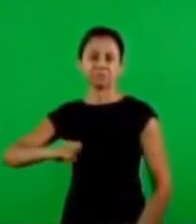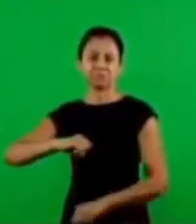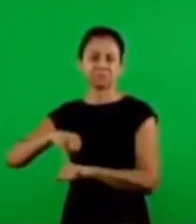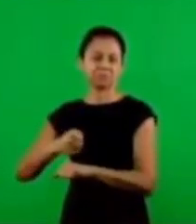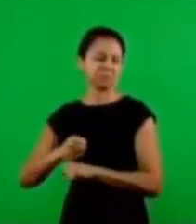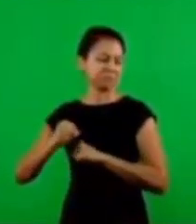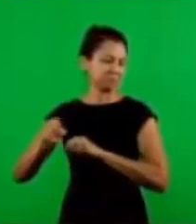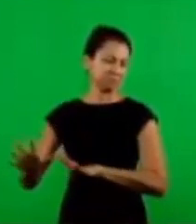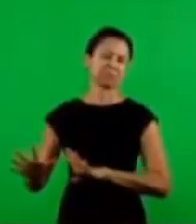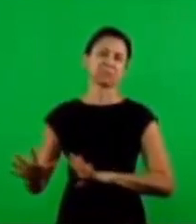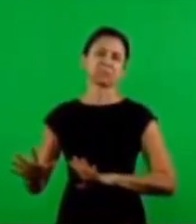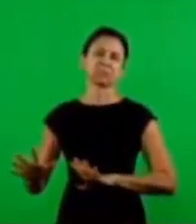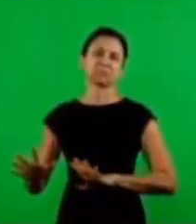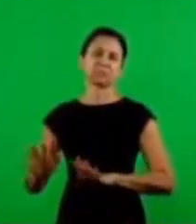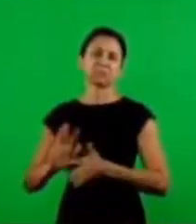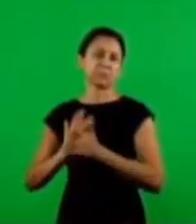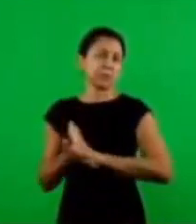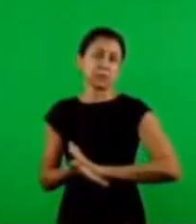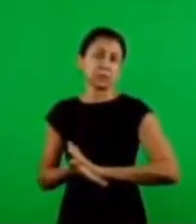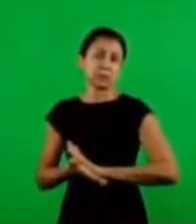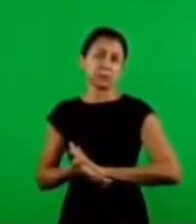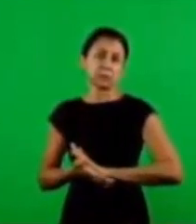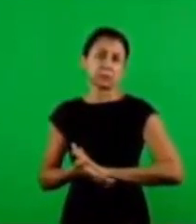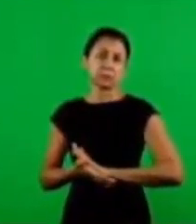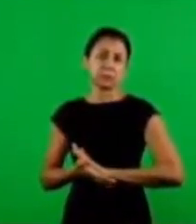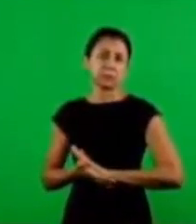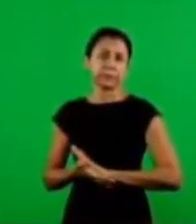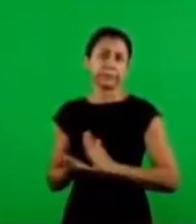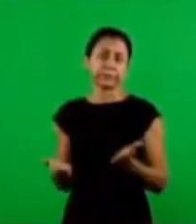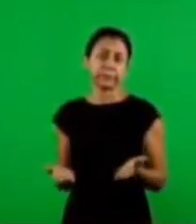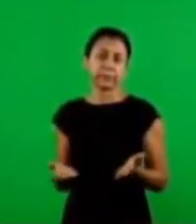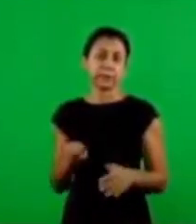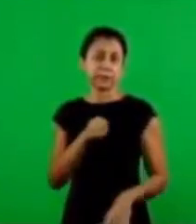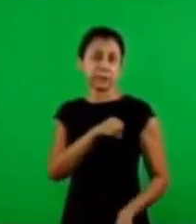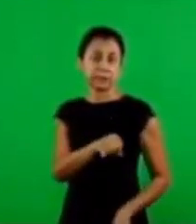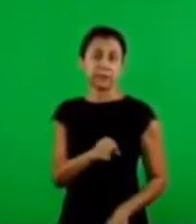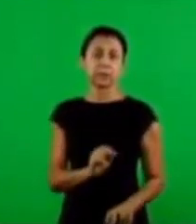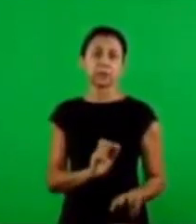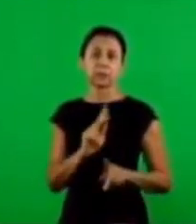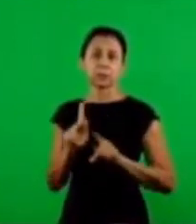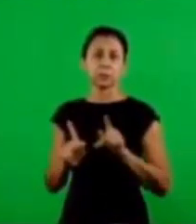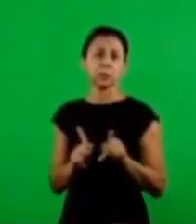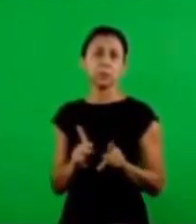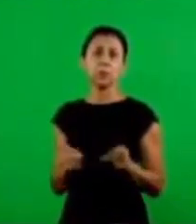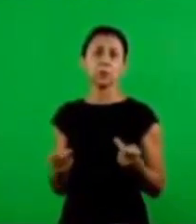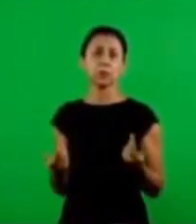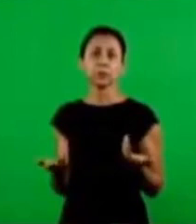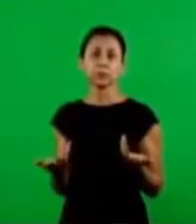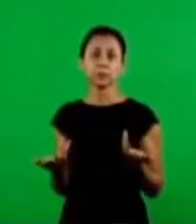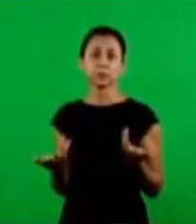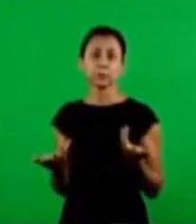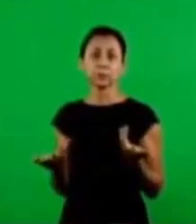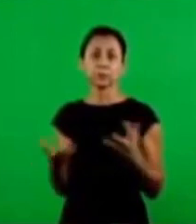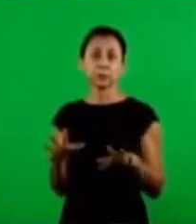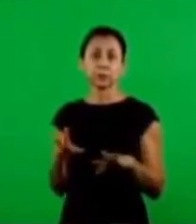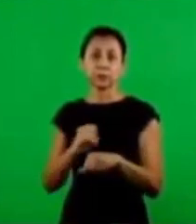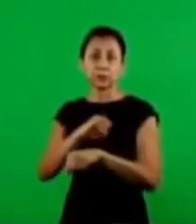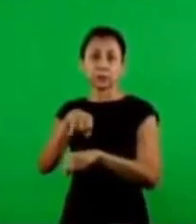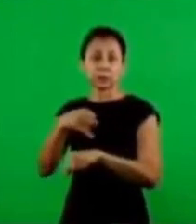nobody gave war to Jerusalem so destroy Jerusalem if the people don't want Jerusalem